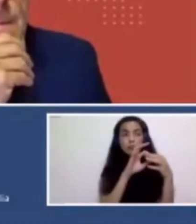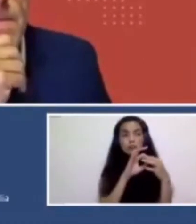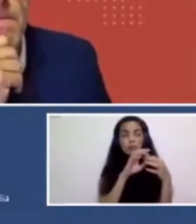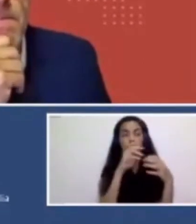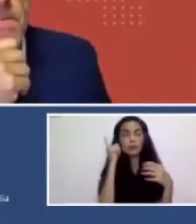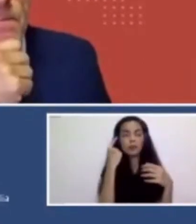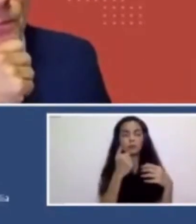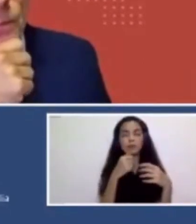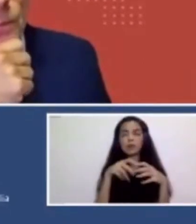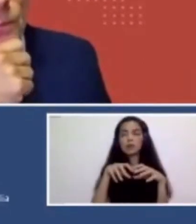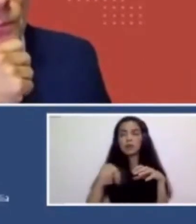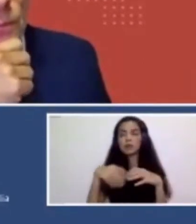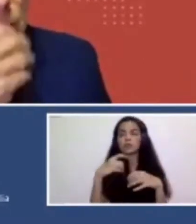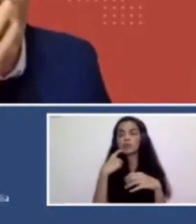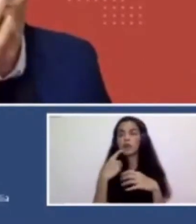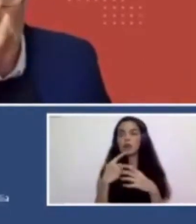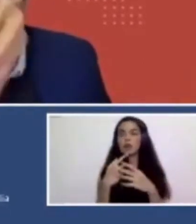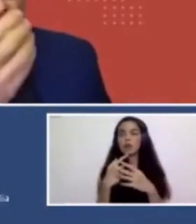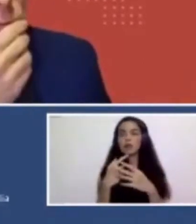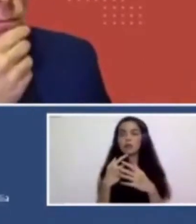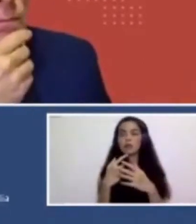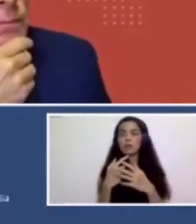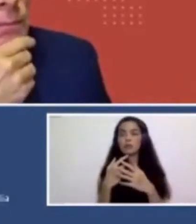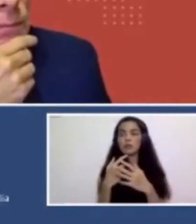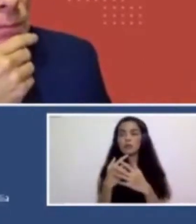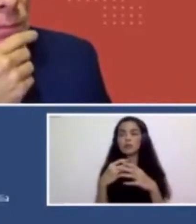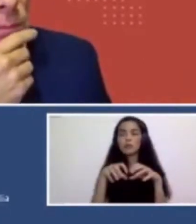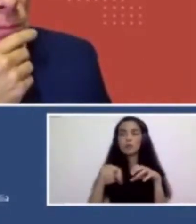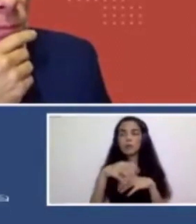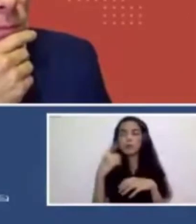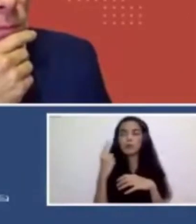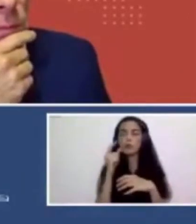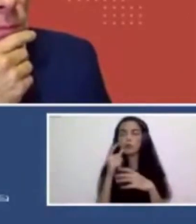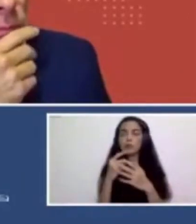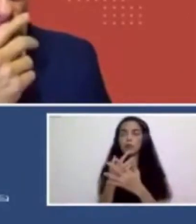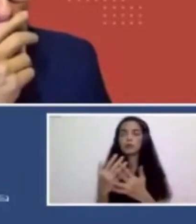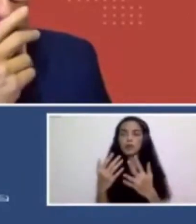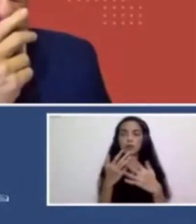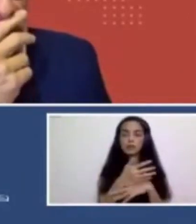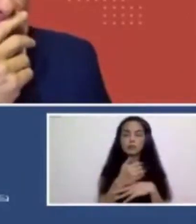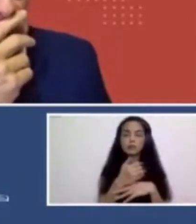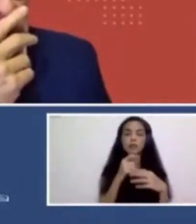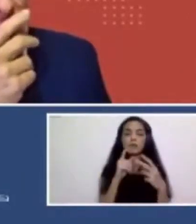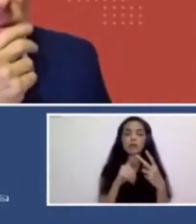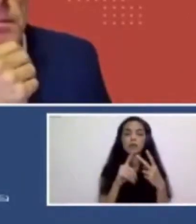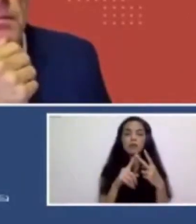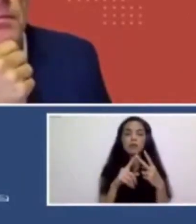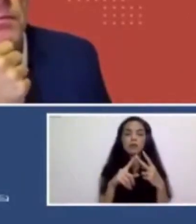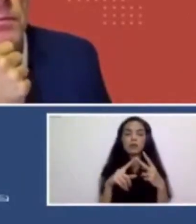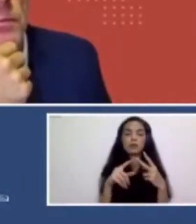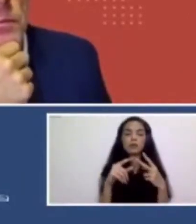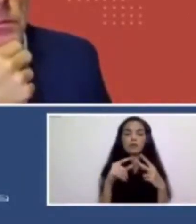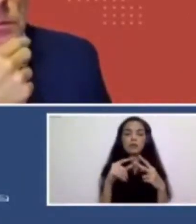comes from Parlindungan Siregar about whether we can share maybe, uh, any experience of, you know,